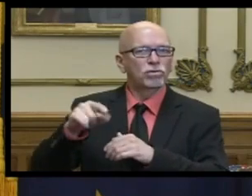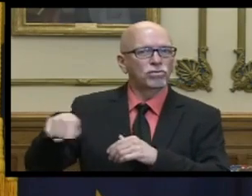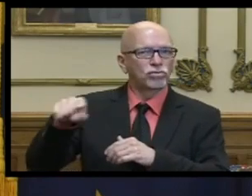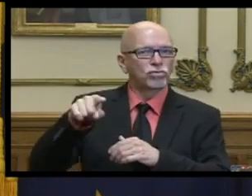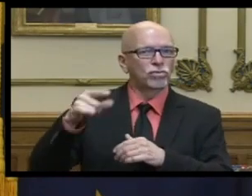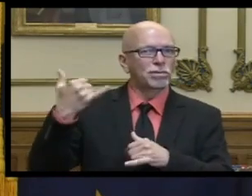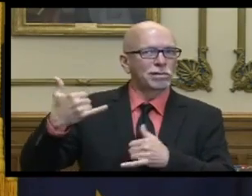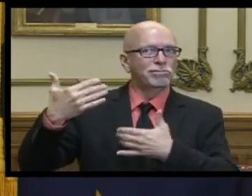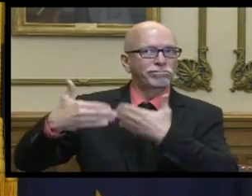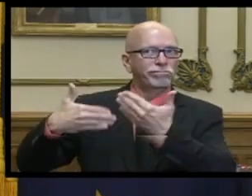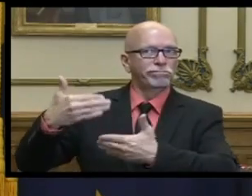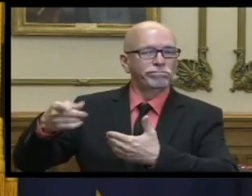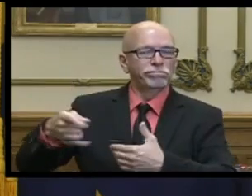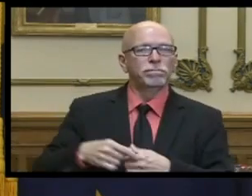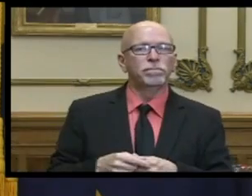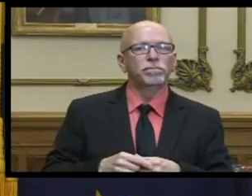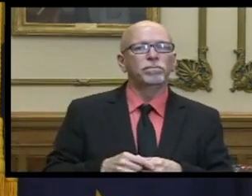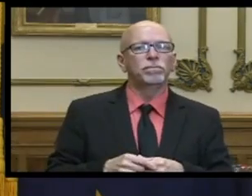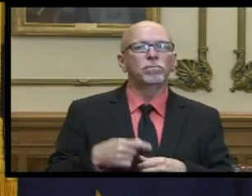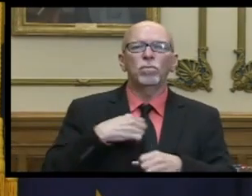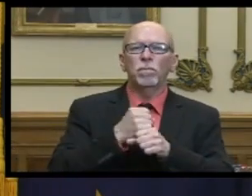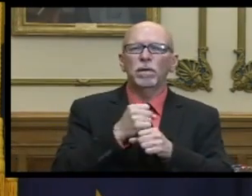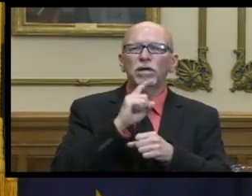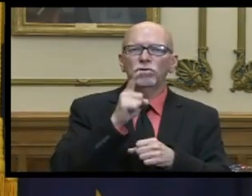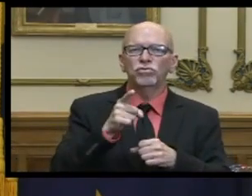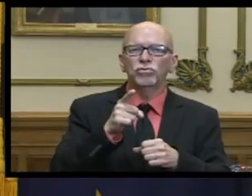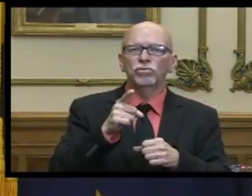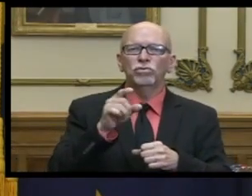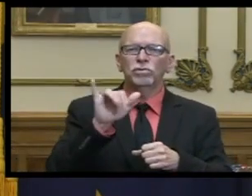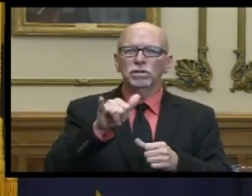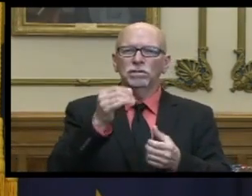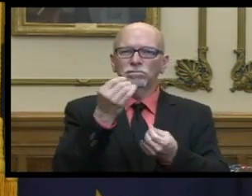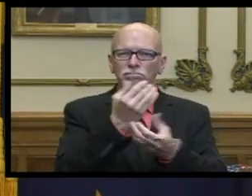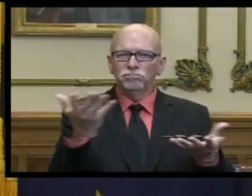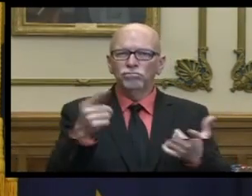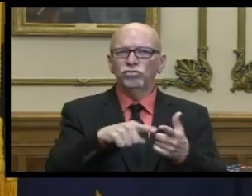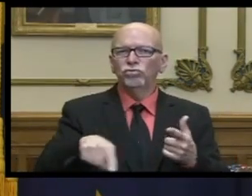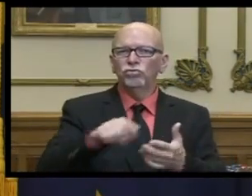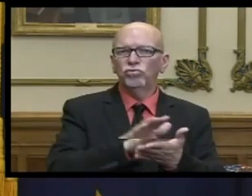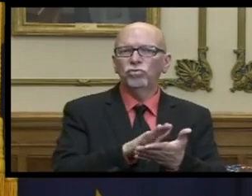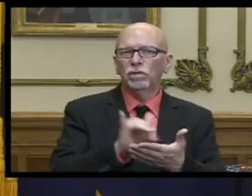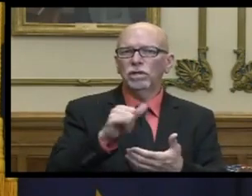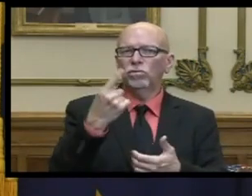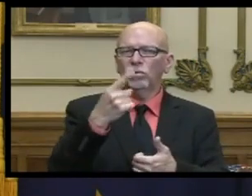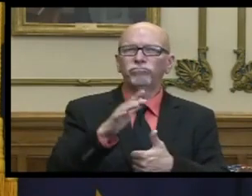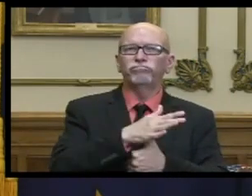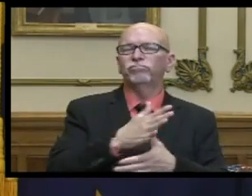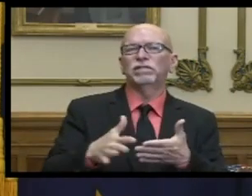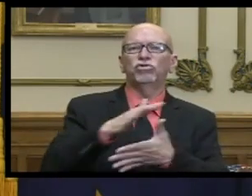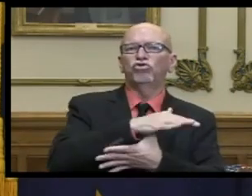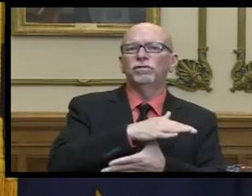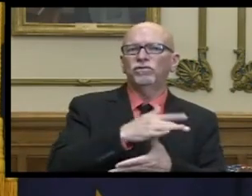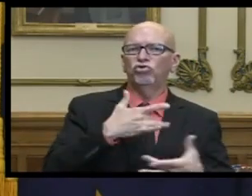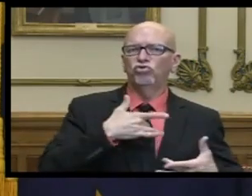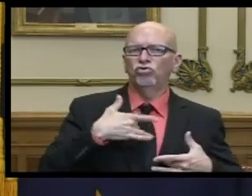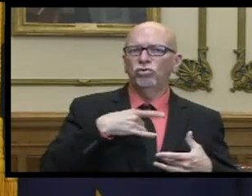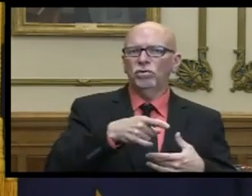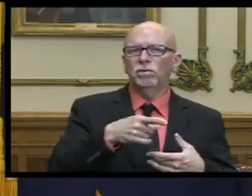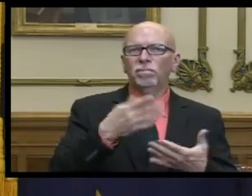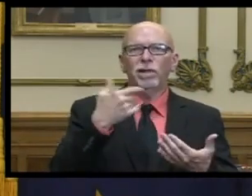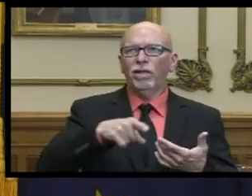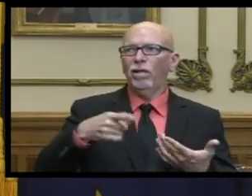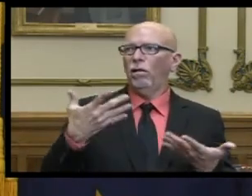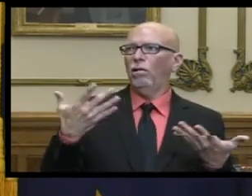are taking place uh wanted to make sure that that came out so i think that was the the chief or the main concern was just the